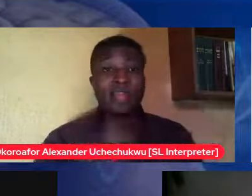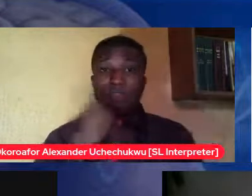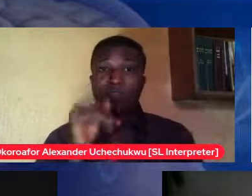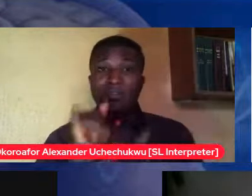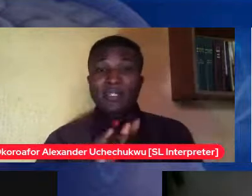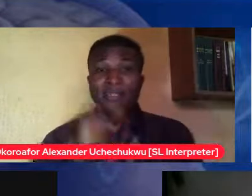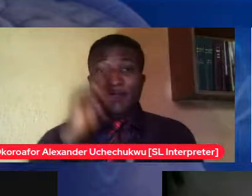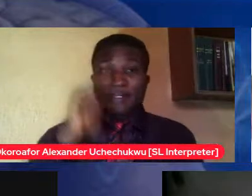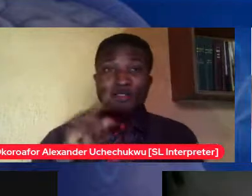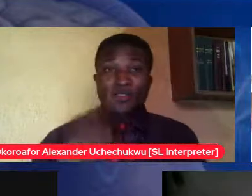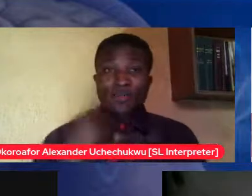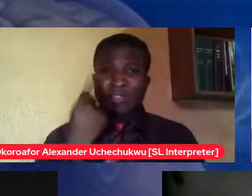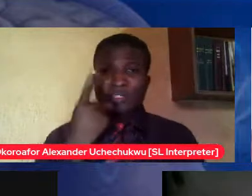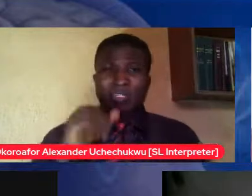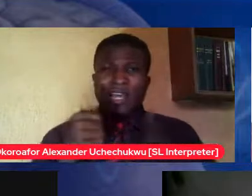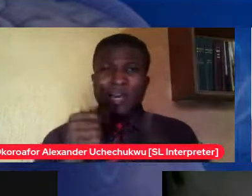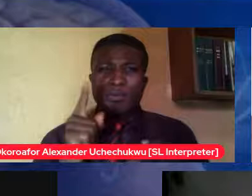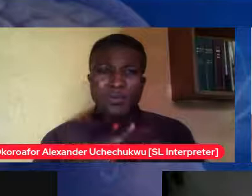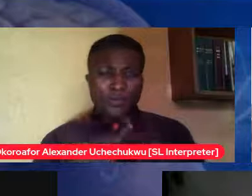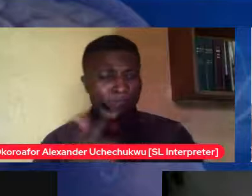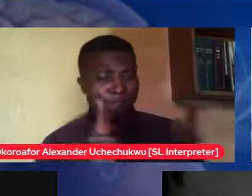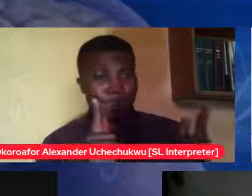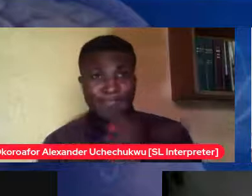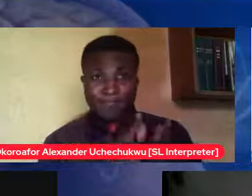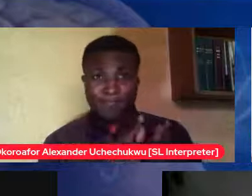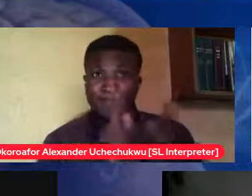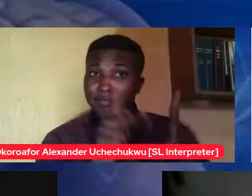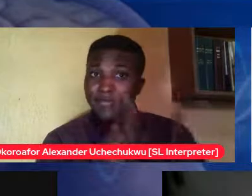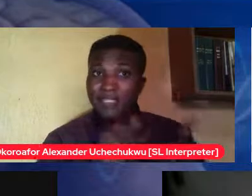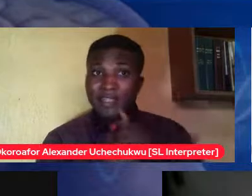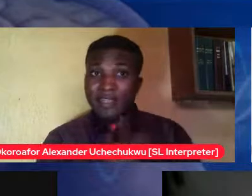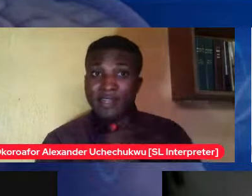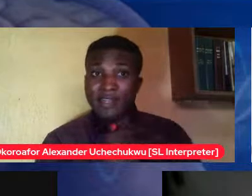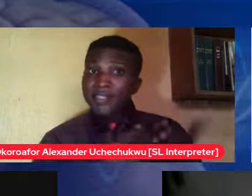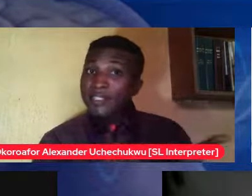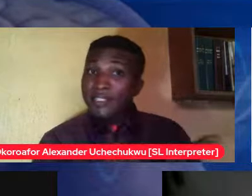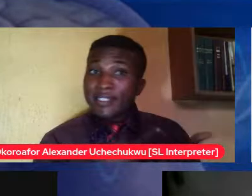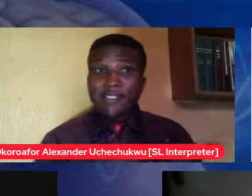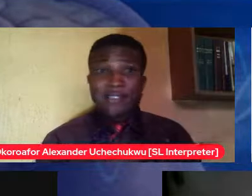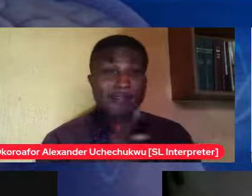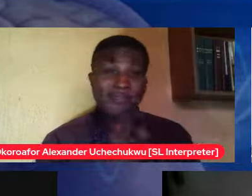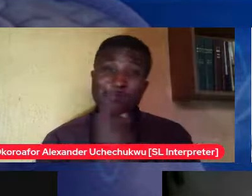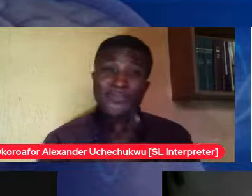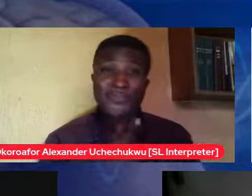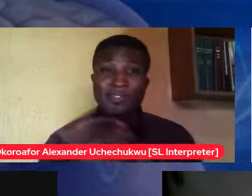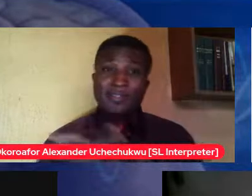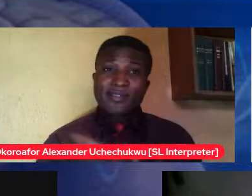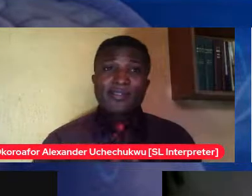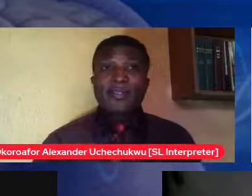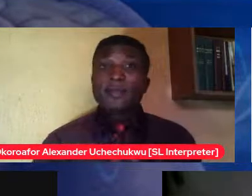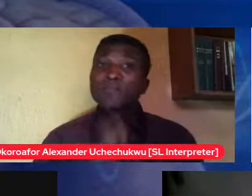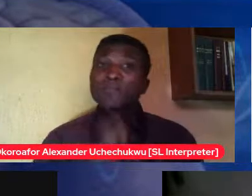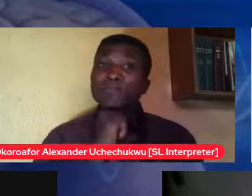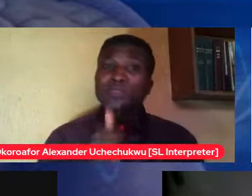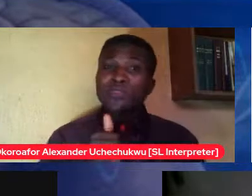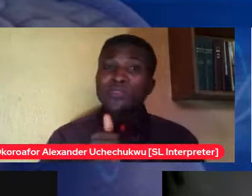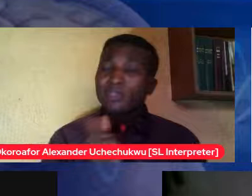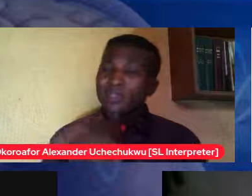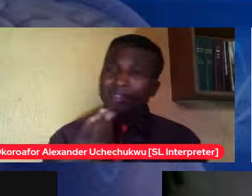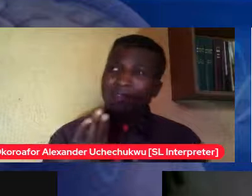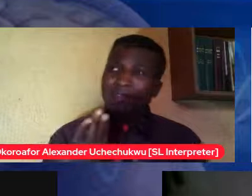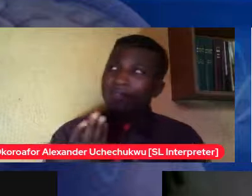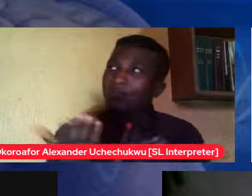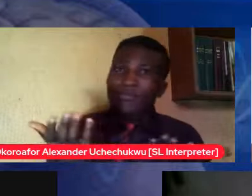into the relation things that you do when you're in that relationship but not to help you choose somebody because those things if you don't choose for um